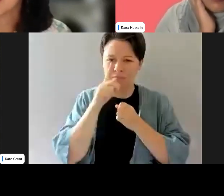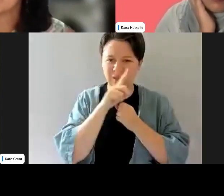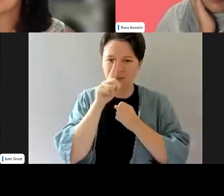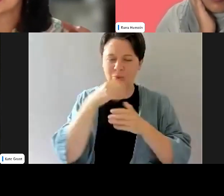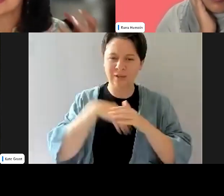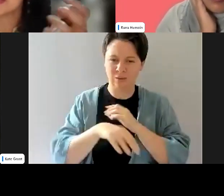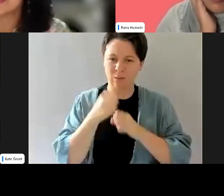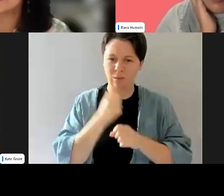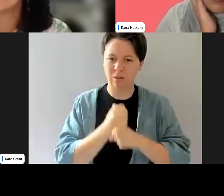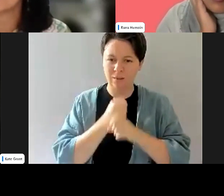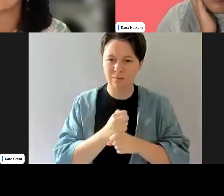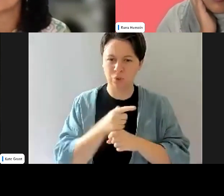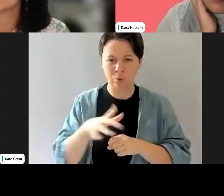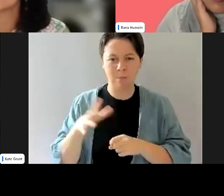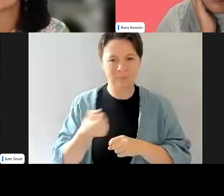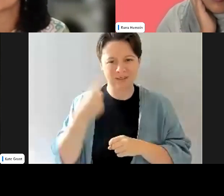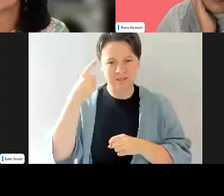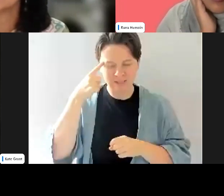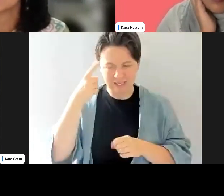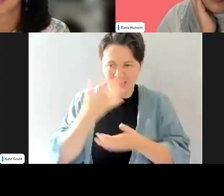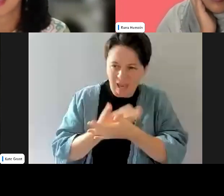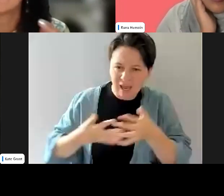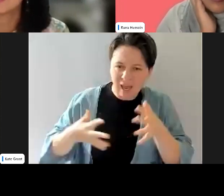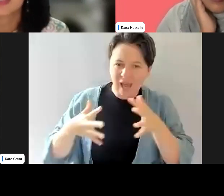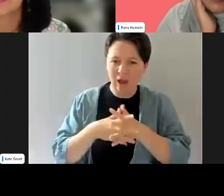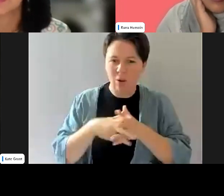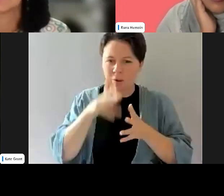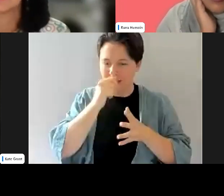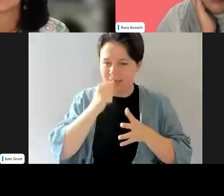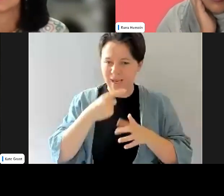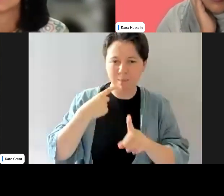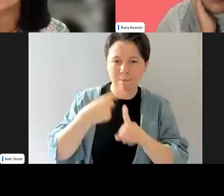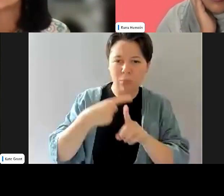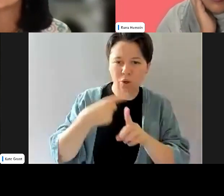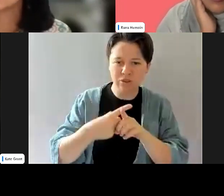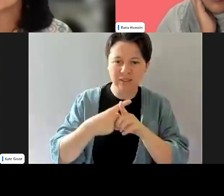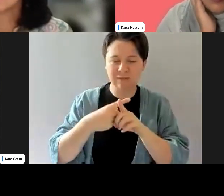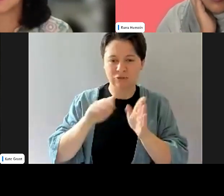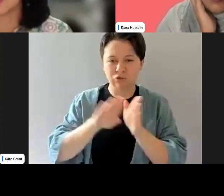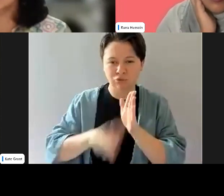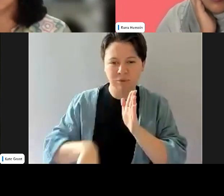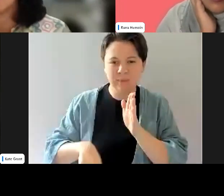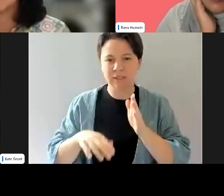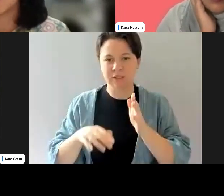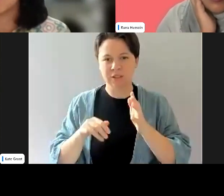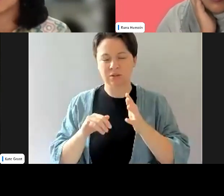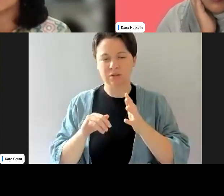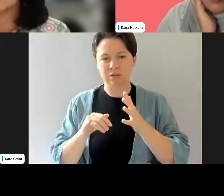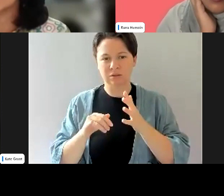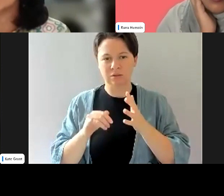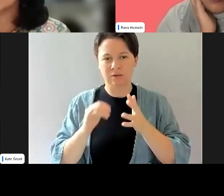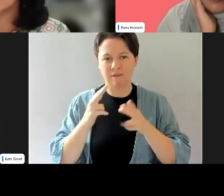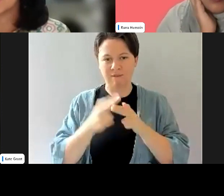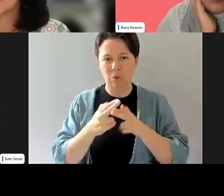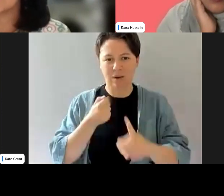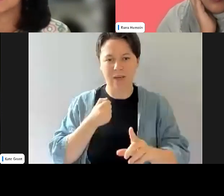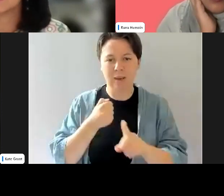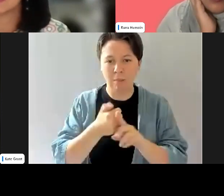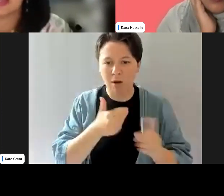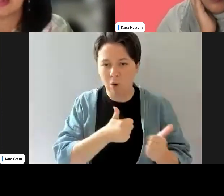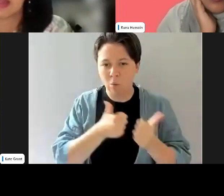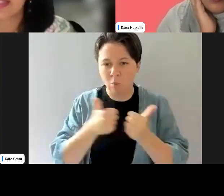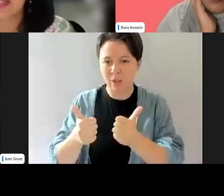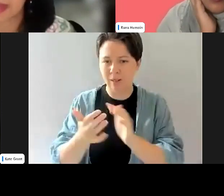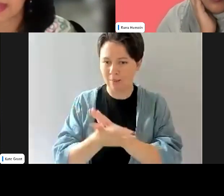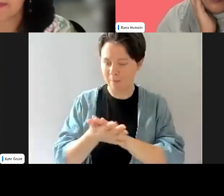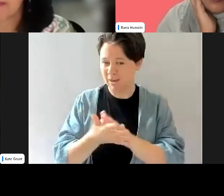sport. You have to think about ways in which you can do have positive discrimination that leads to, you know, having more in people being more included